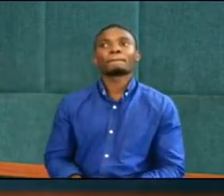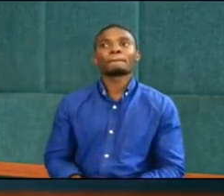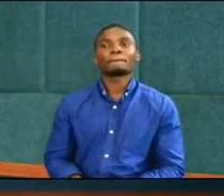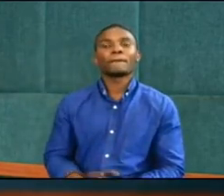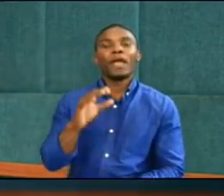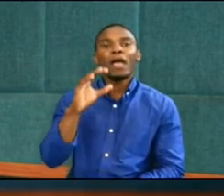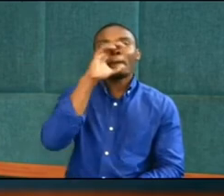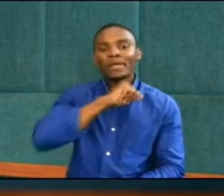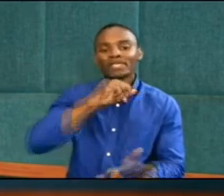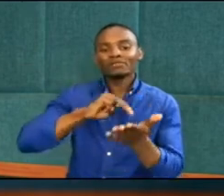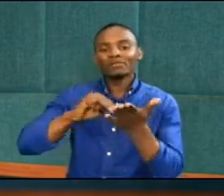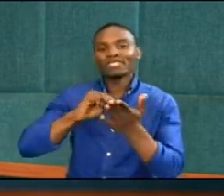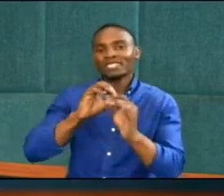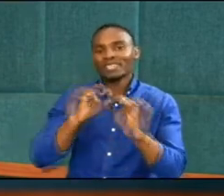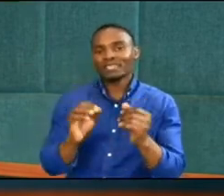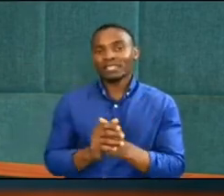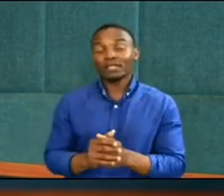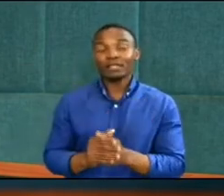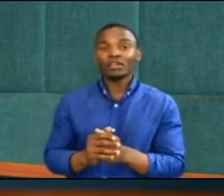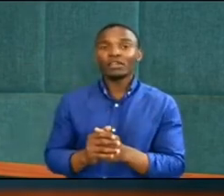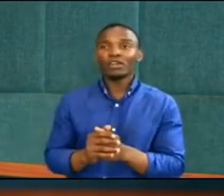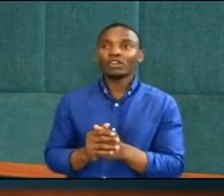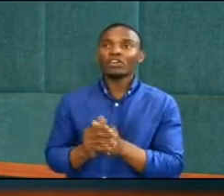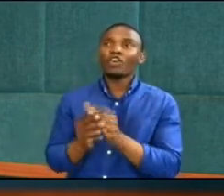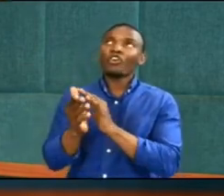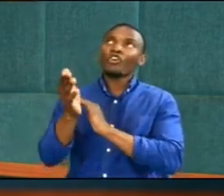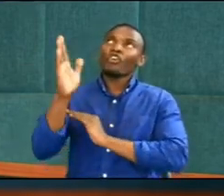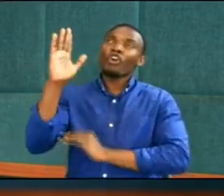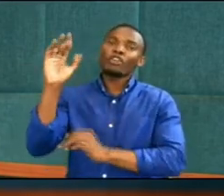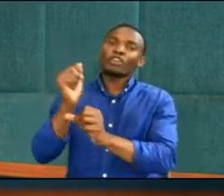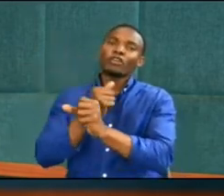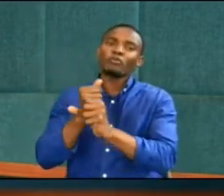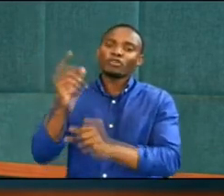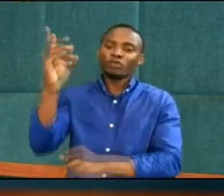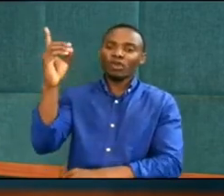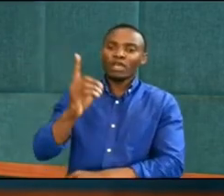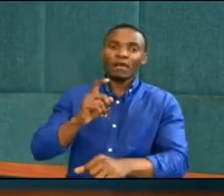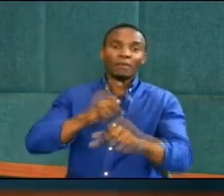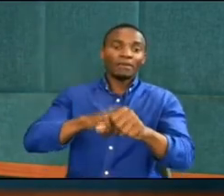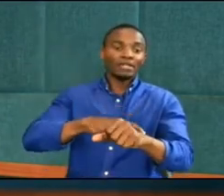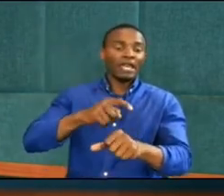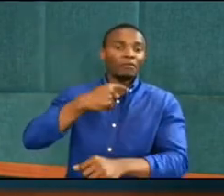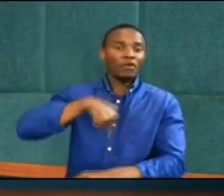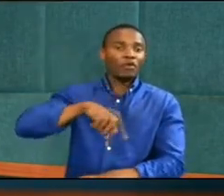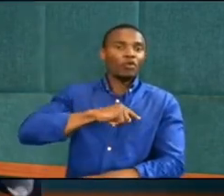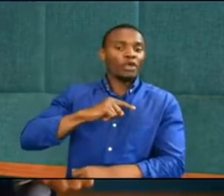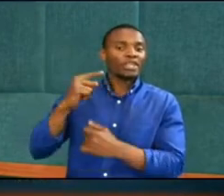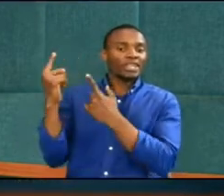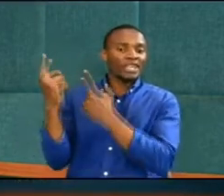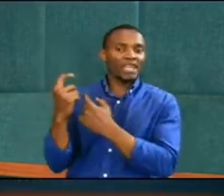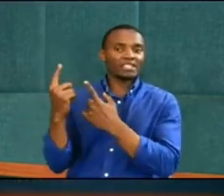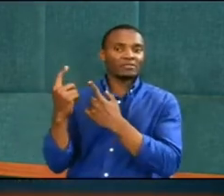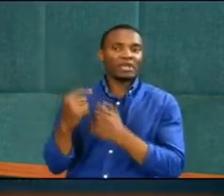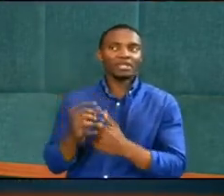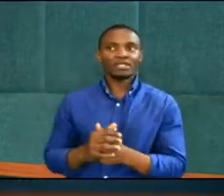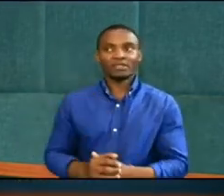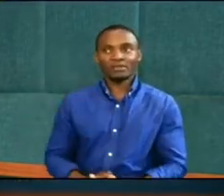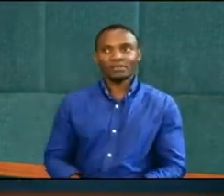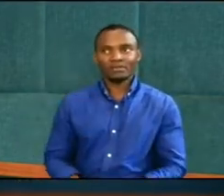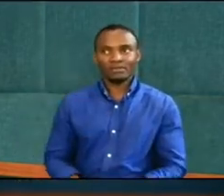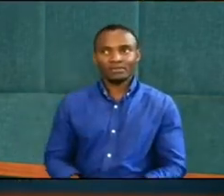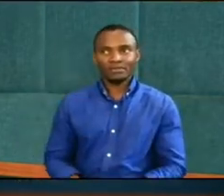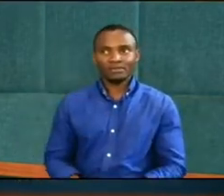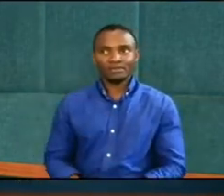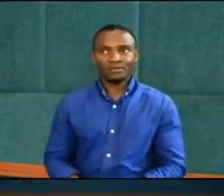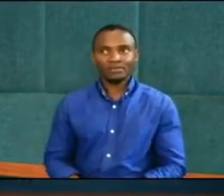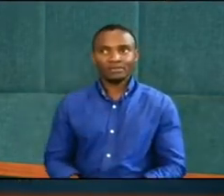don't miss the message. God will not come at the time when we are expecting him to come.